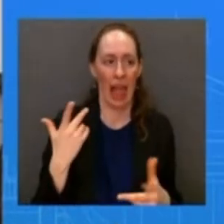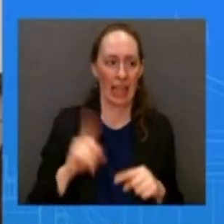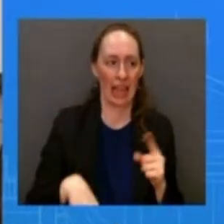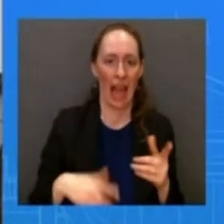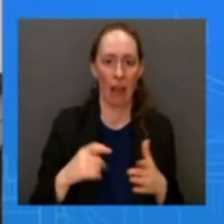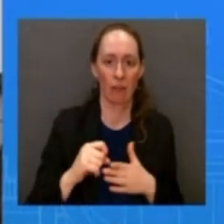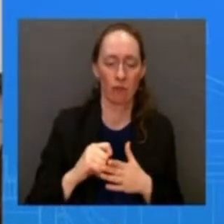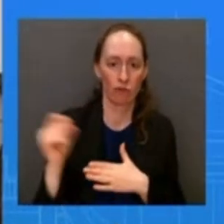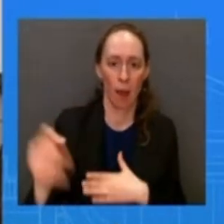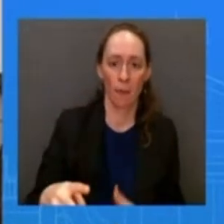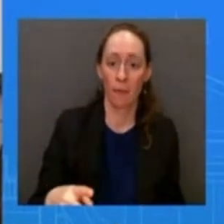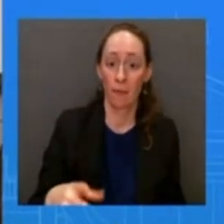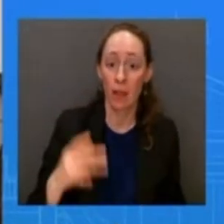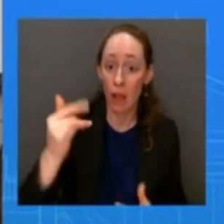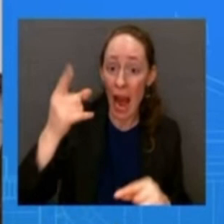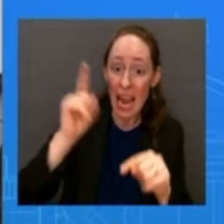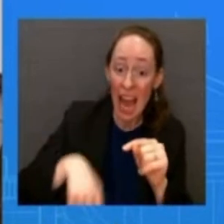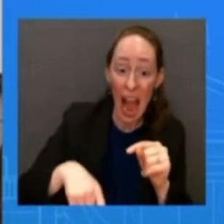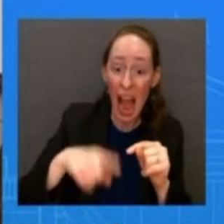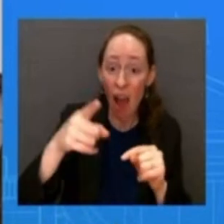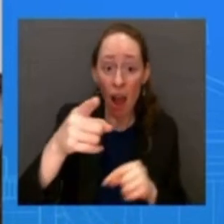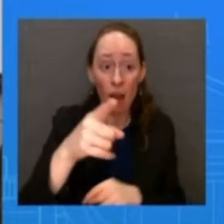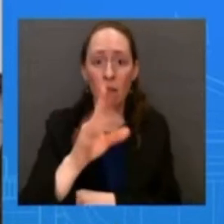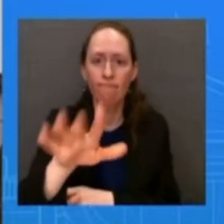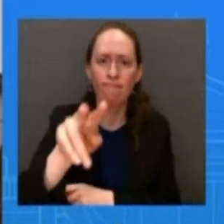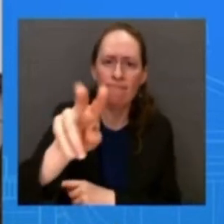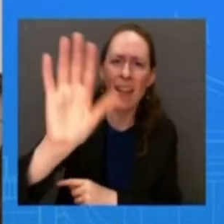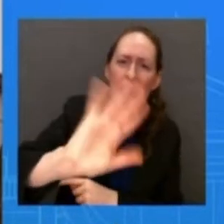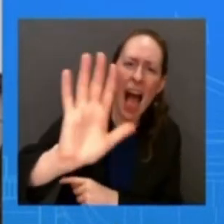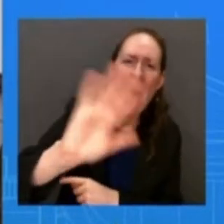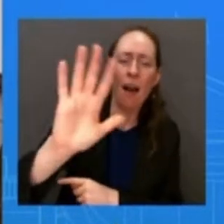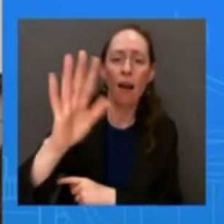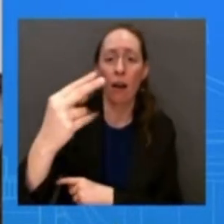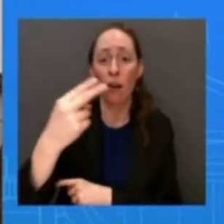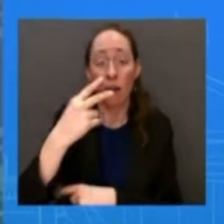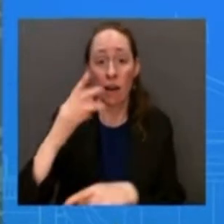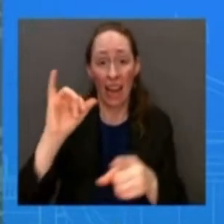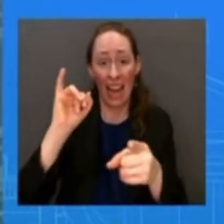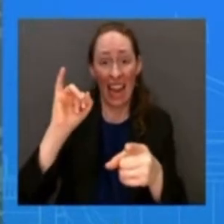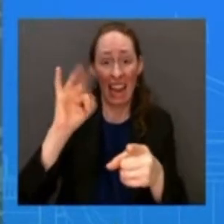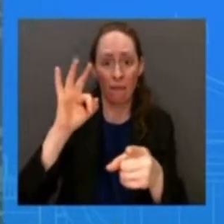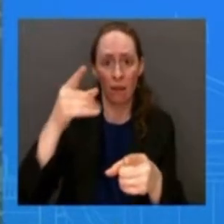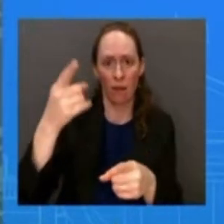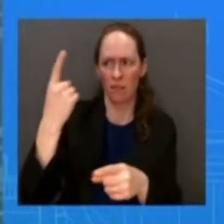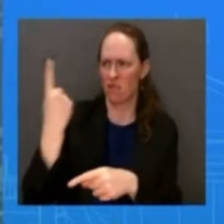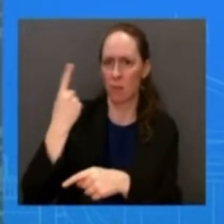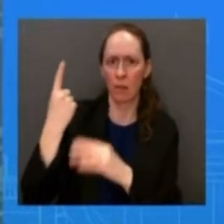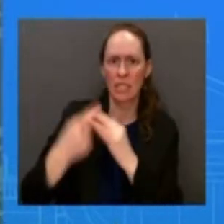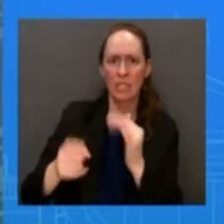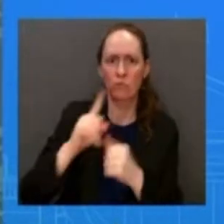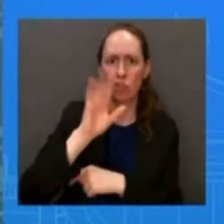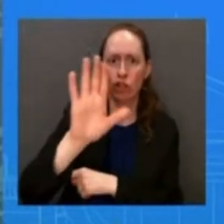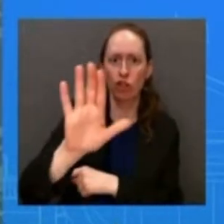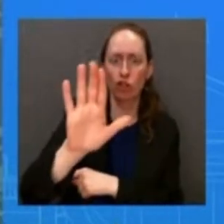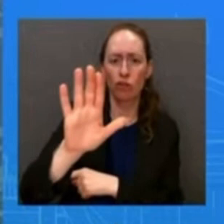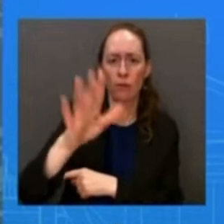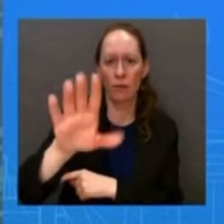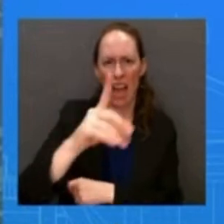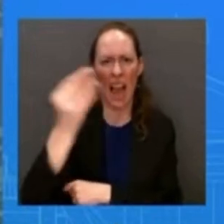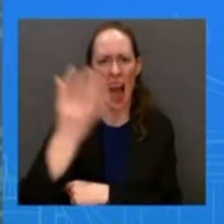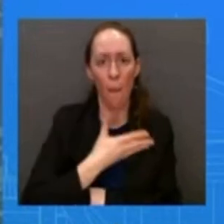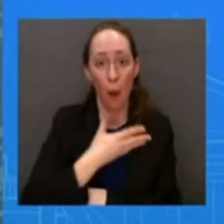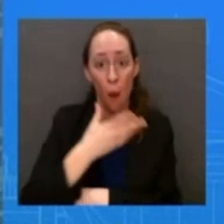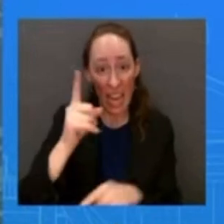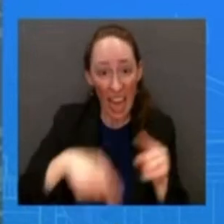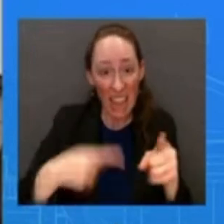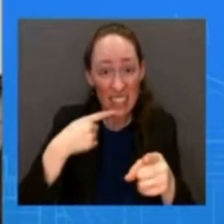had an unknown object out there and it's missing we're asking you to come forward to the it's just not something that i'm going to do from here but i appreciate the question then let me ask then